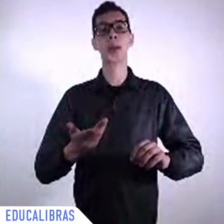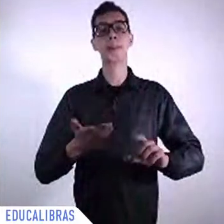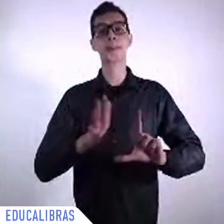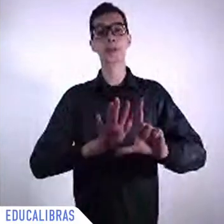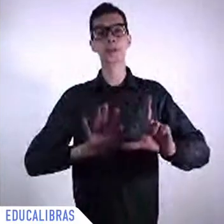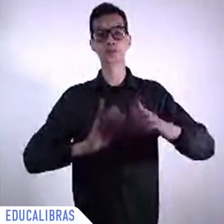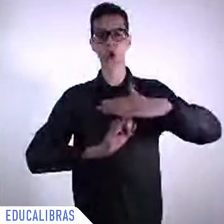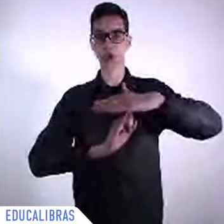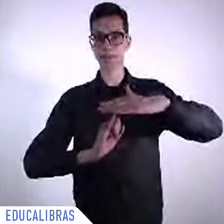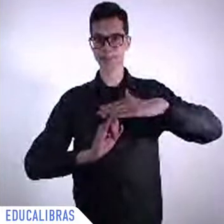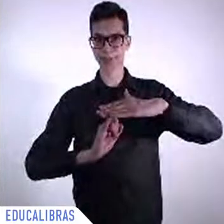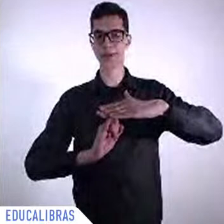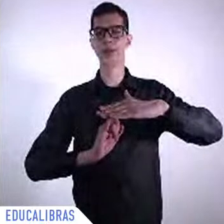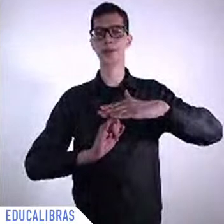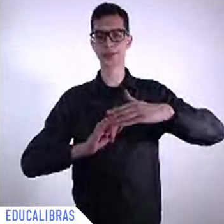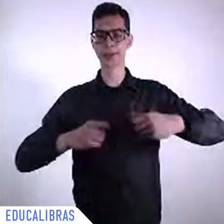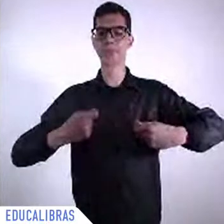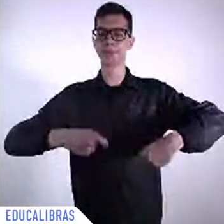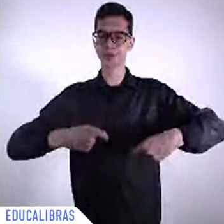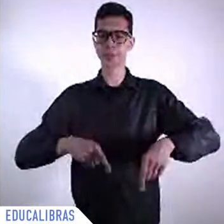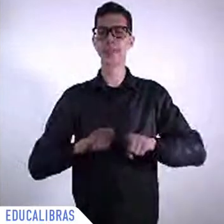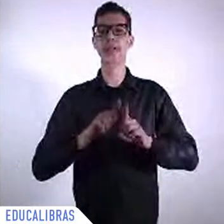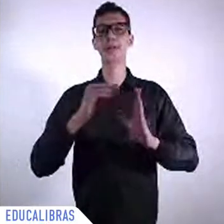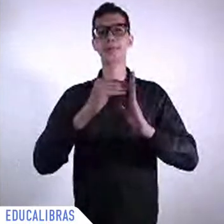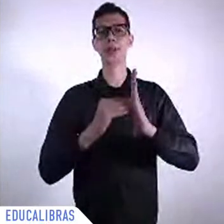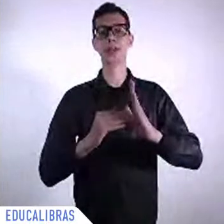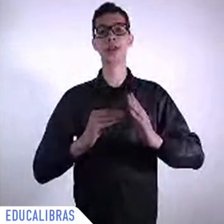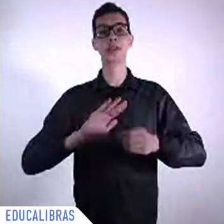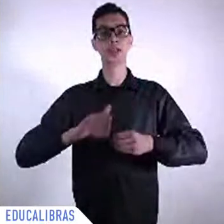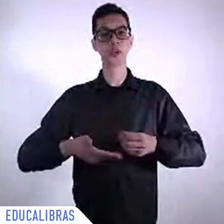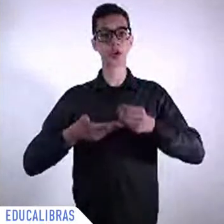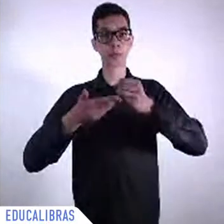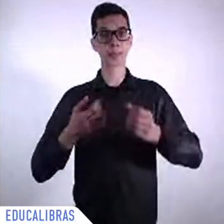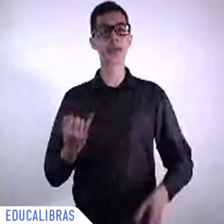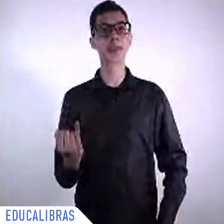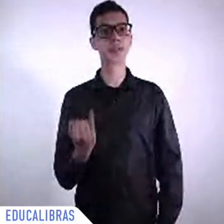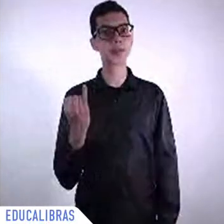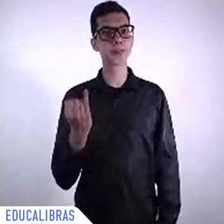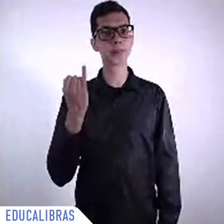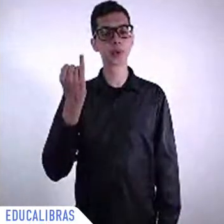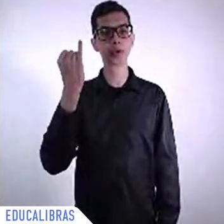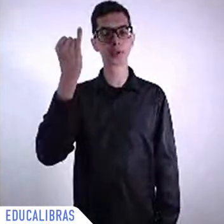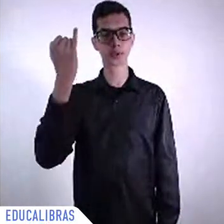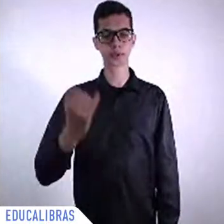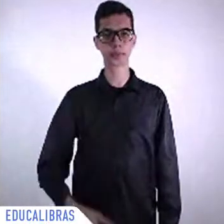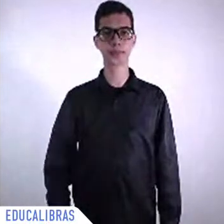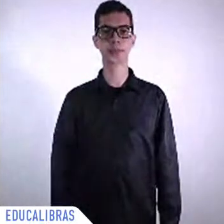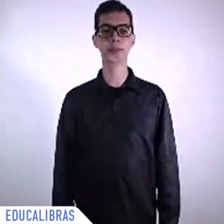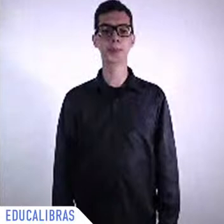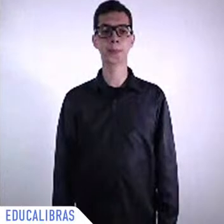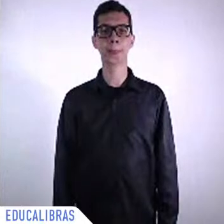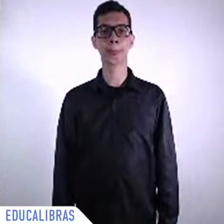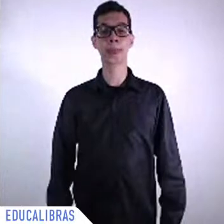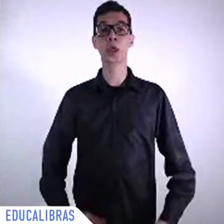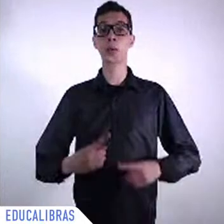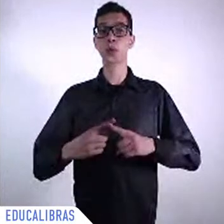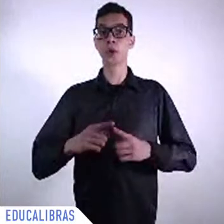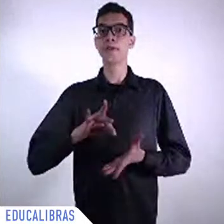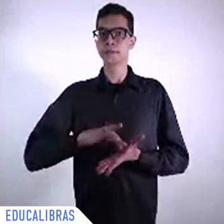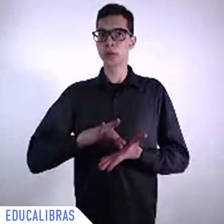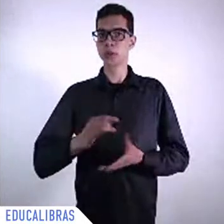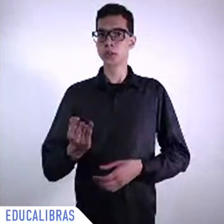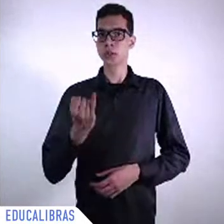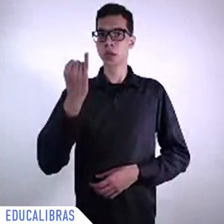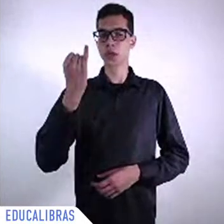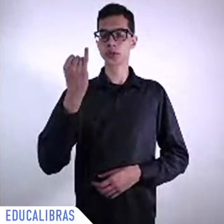very important milestones into the thinking about sustainable development. Then, of course, were